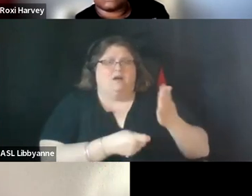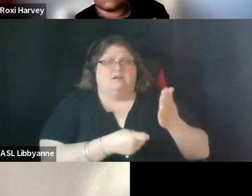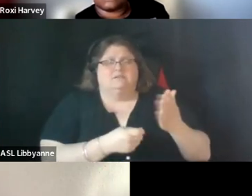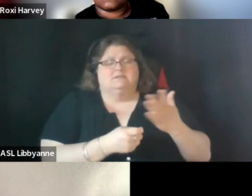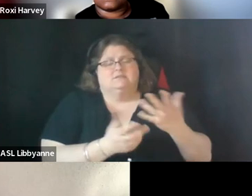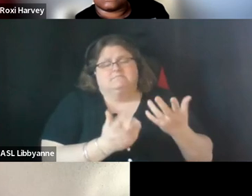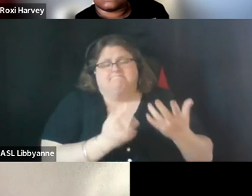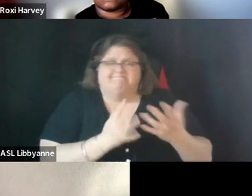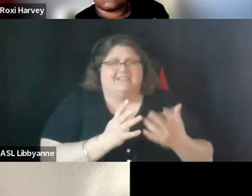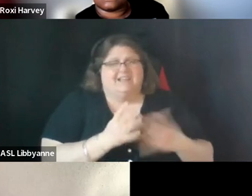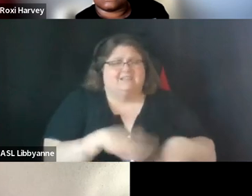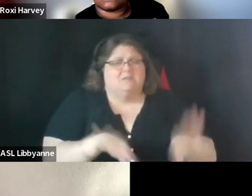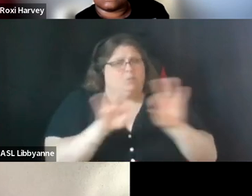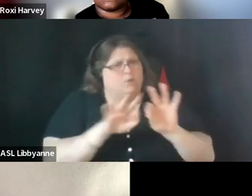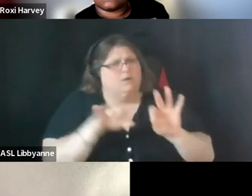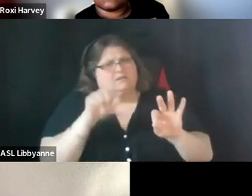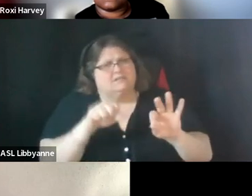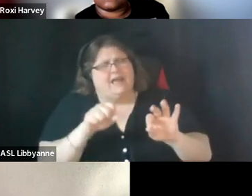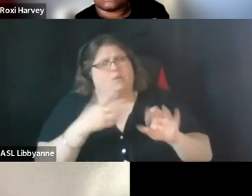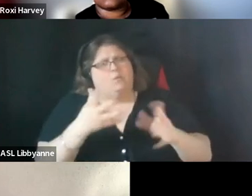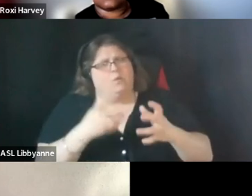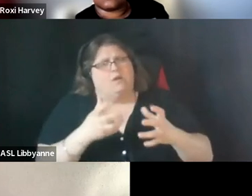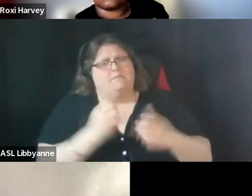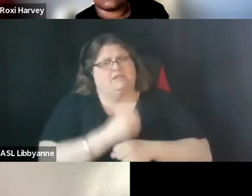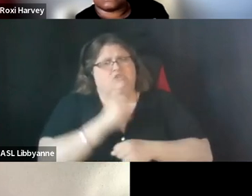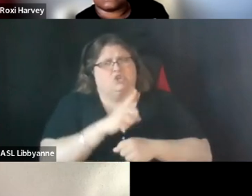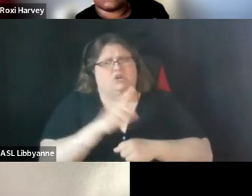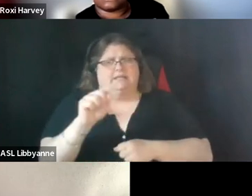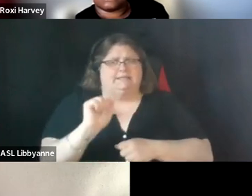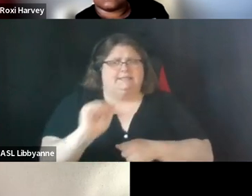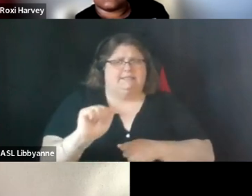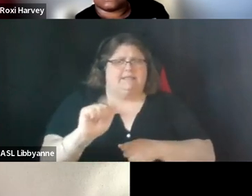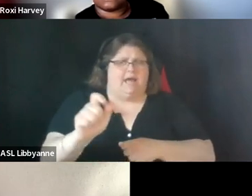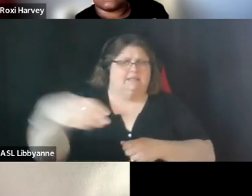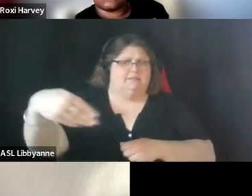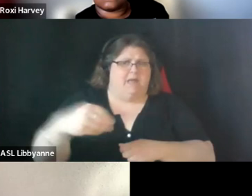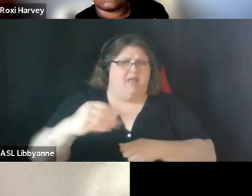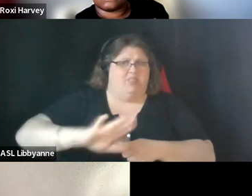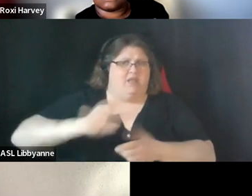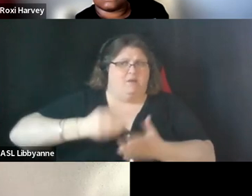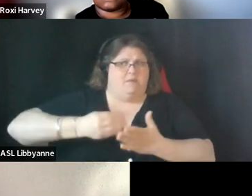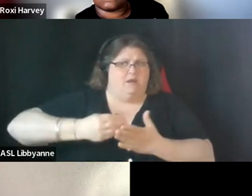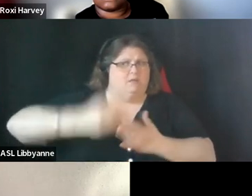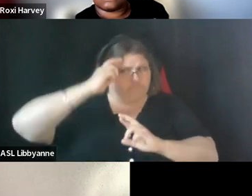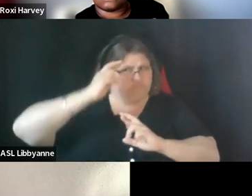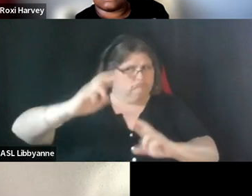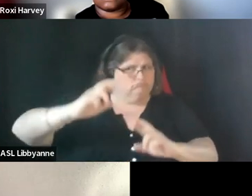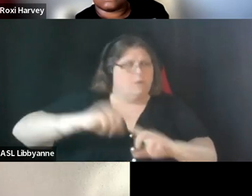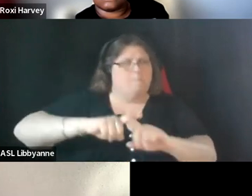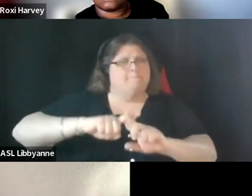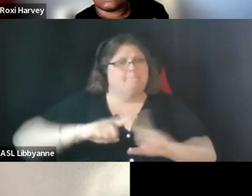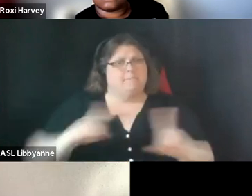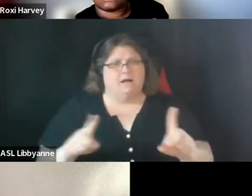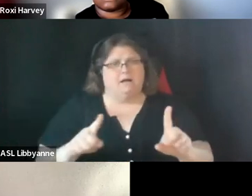uh us in the sense that we are being good stewards of the taxpayers dollars of course um but the